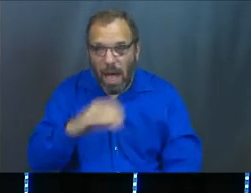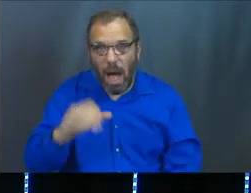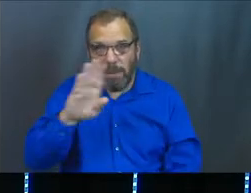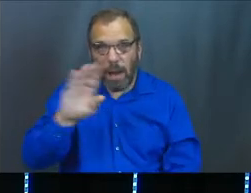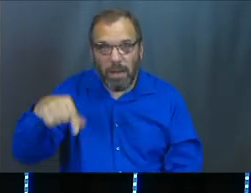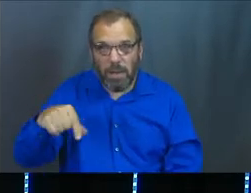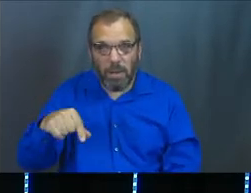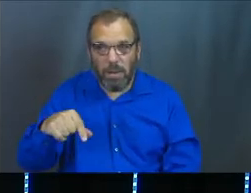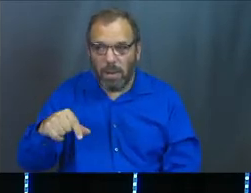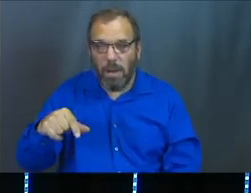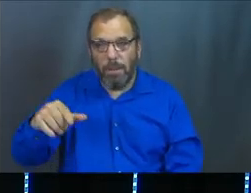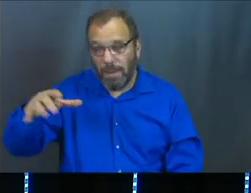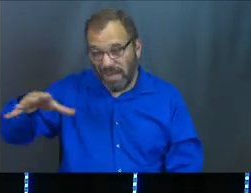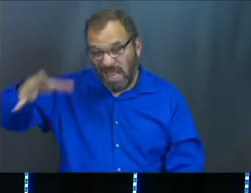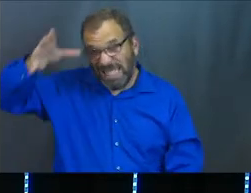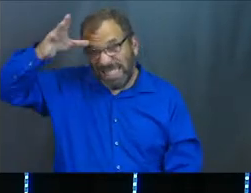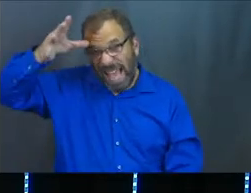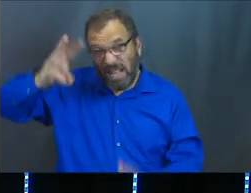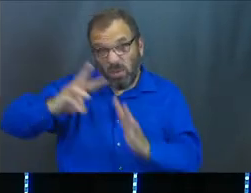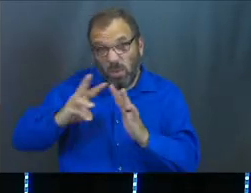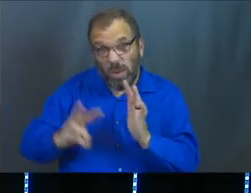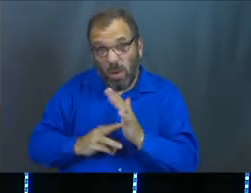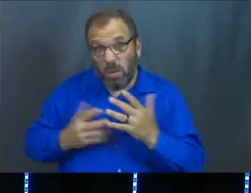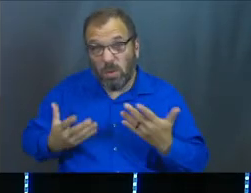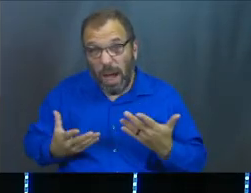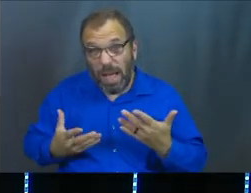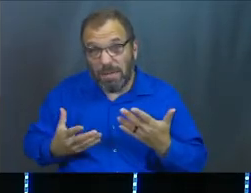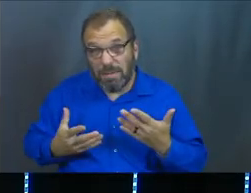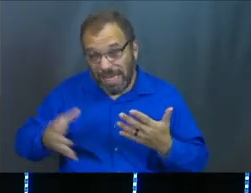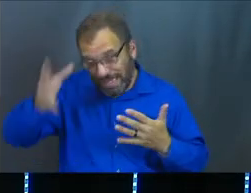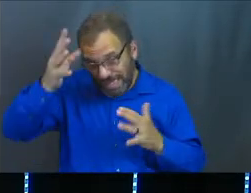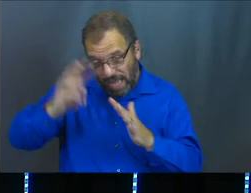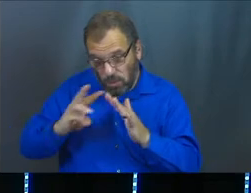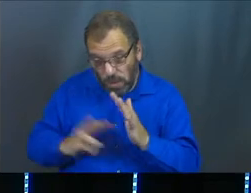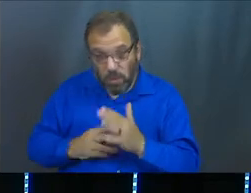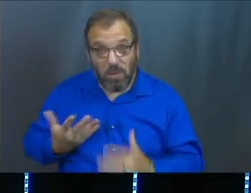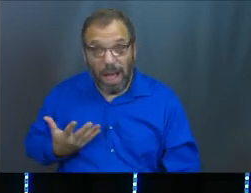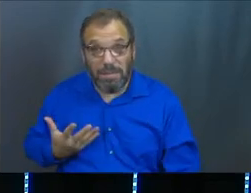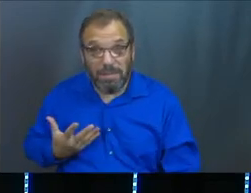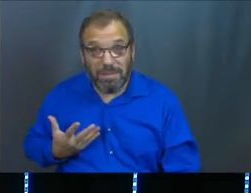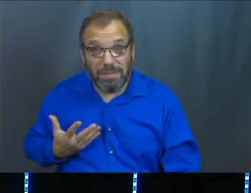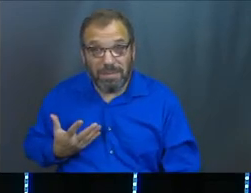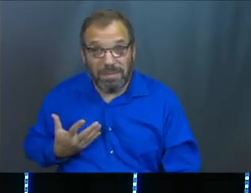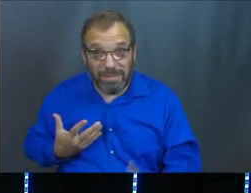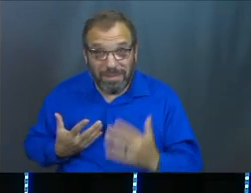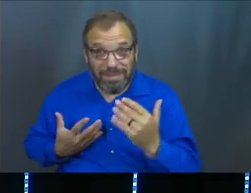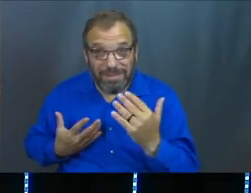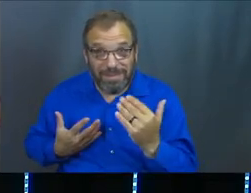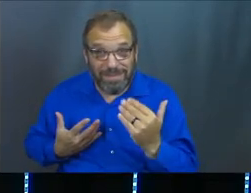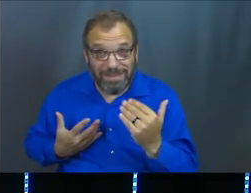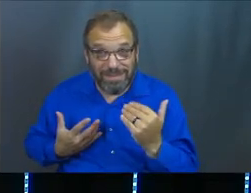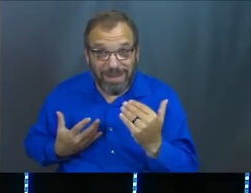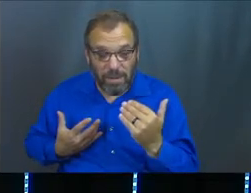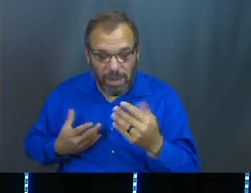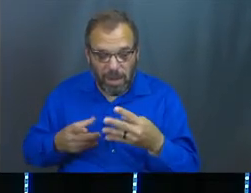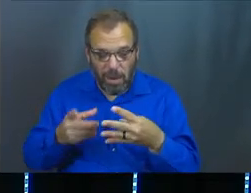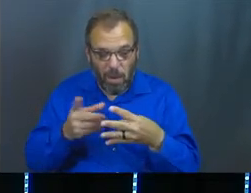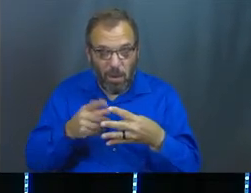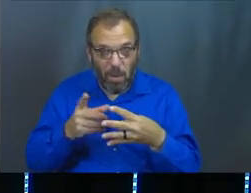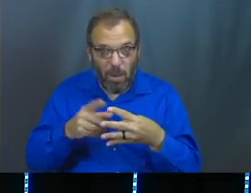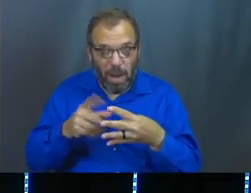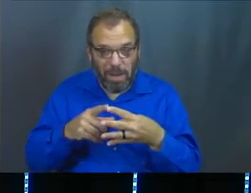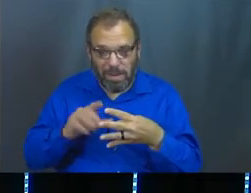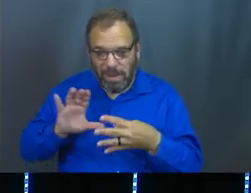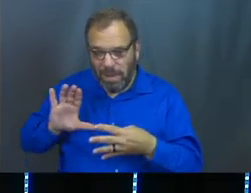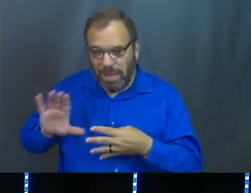What was the will of the father? What was dad's will? Can we walk through it? Number one is his